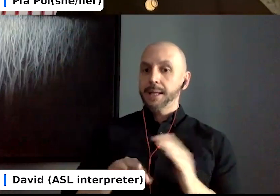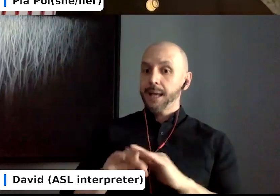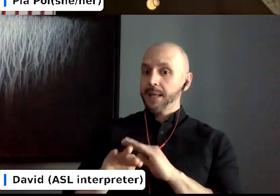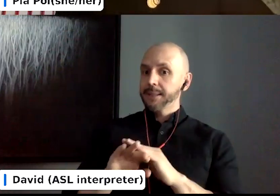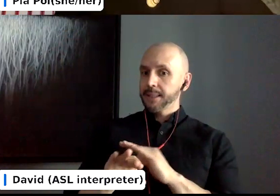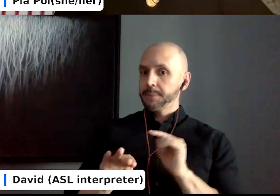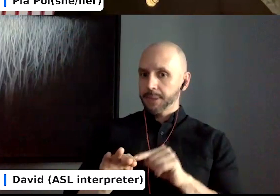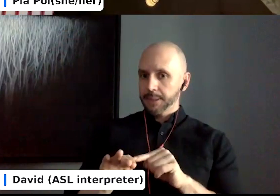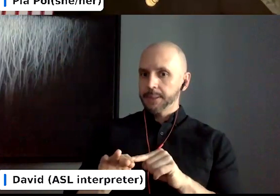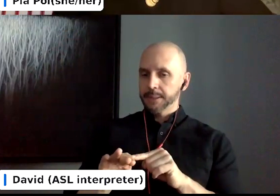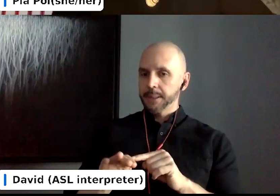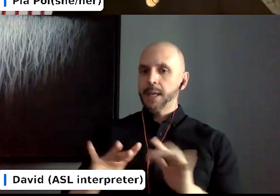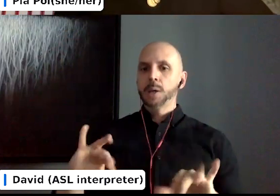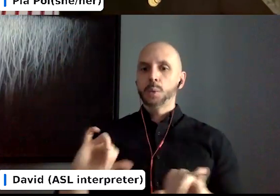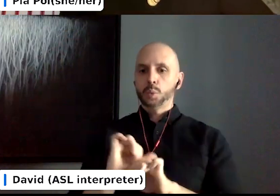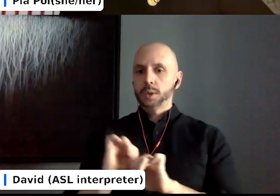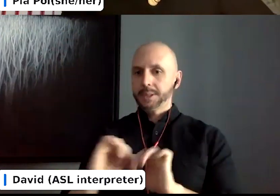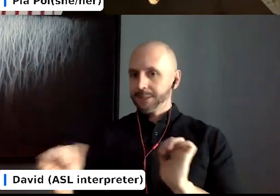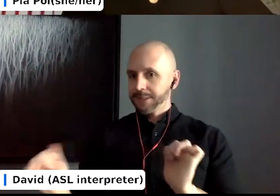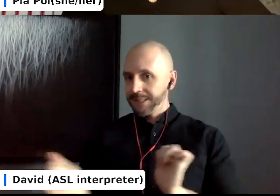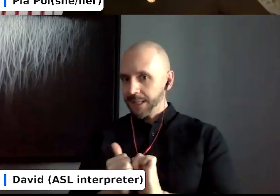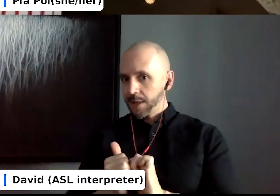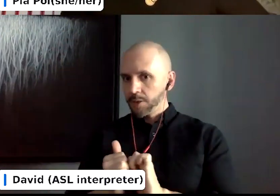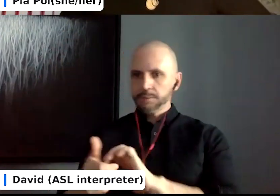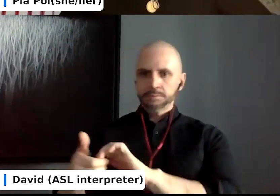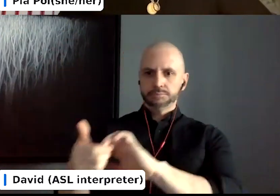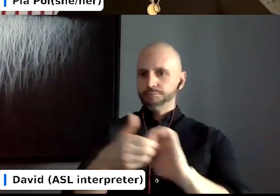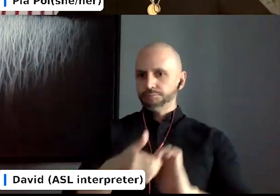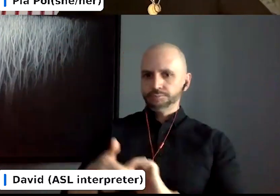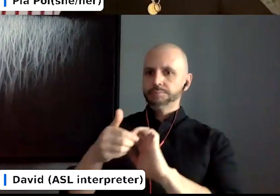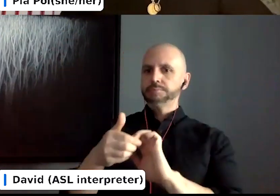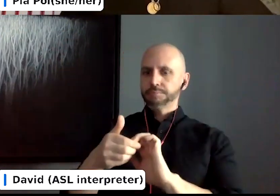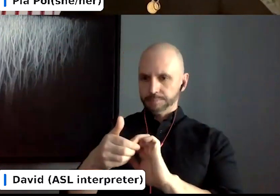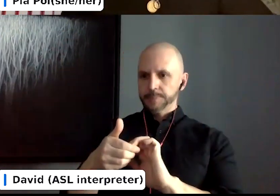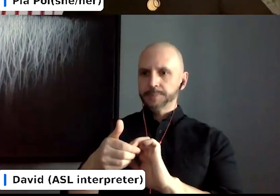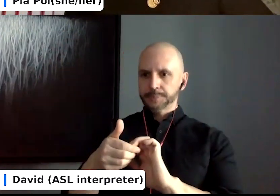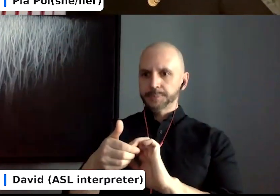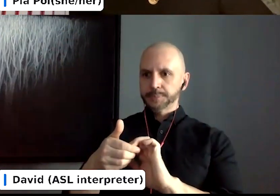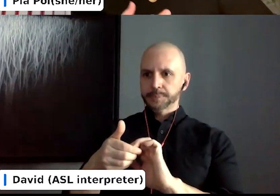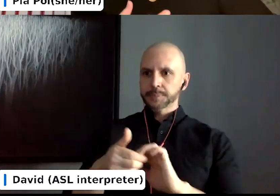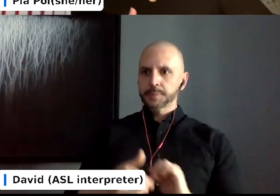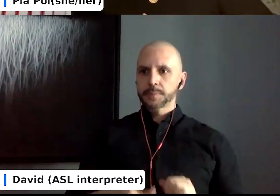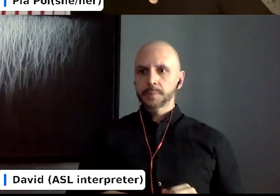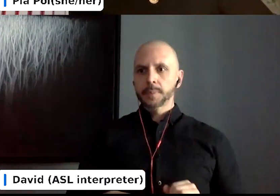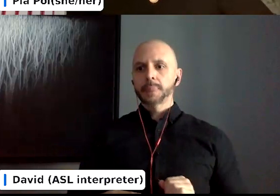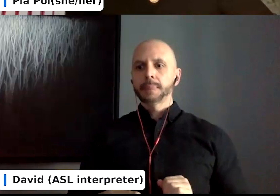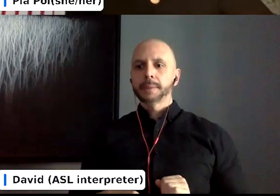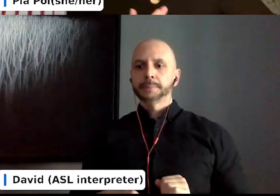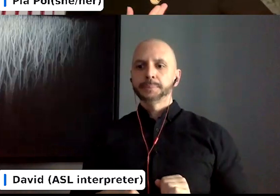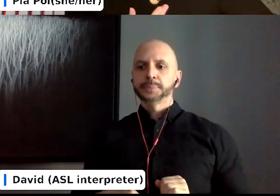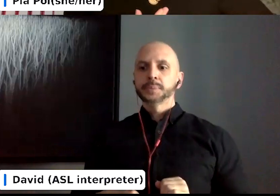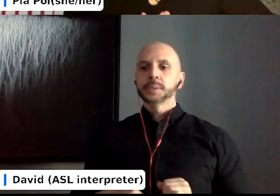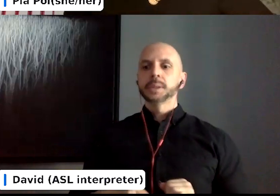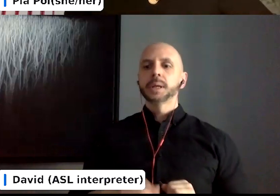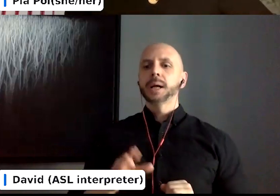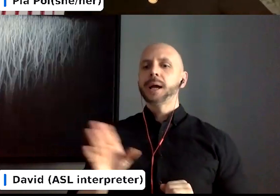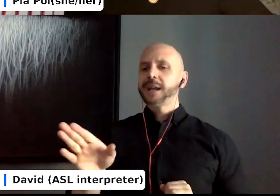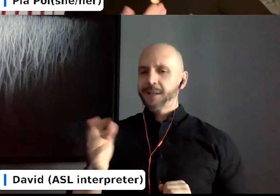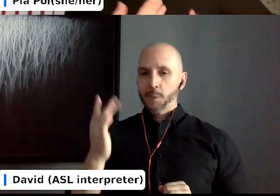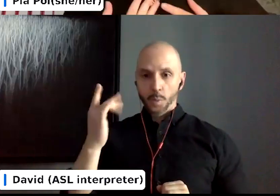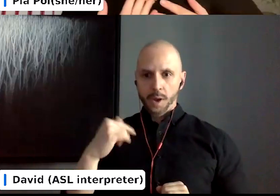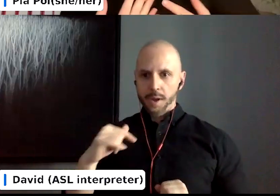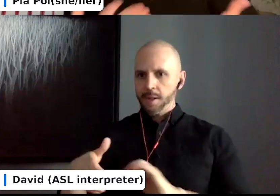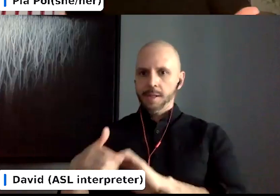that's also one of the reasons why, uh, I've invited Jesse Muller, uh, to be part of this conversation because she wrote, um,